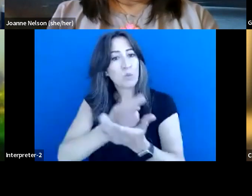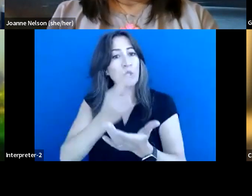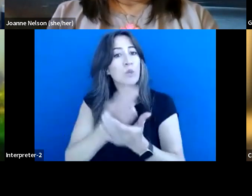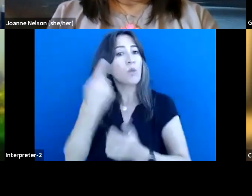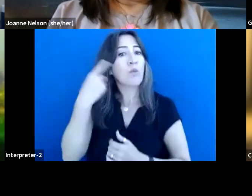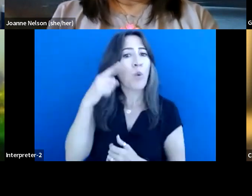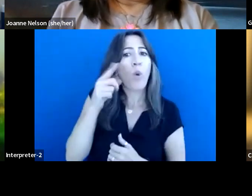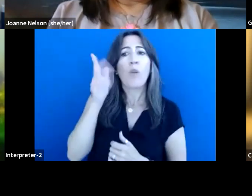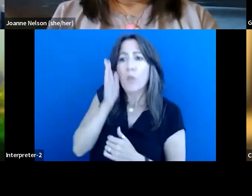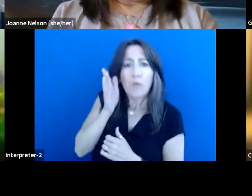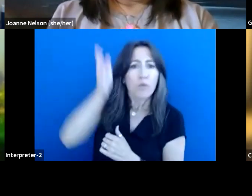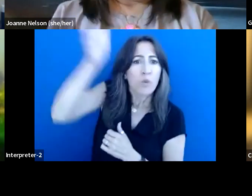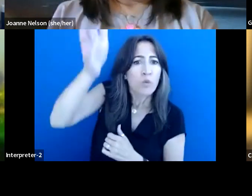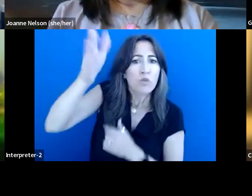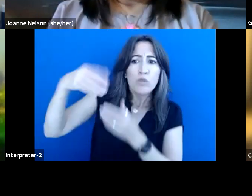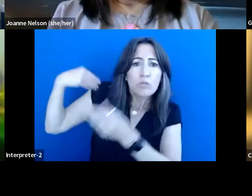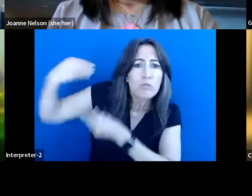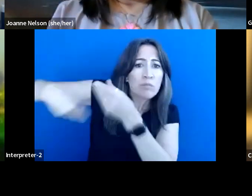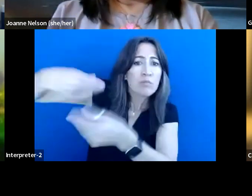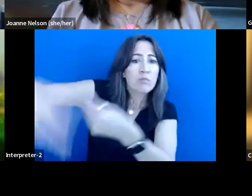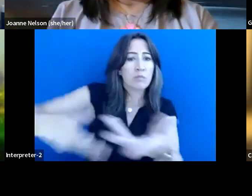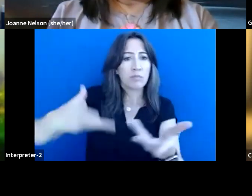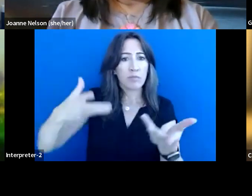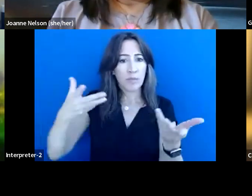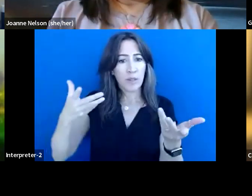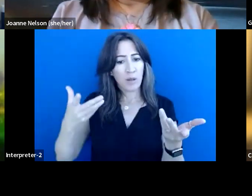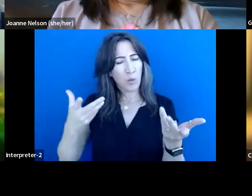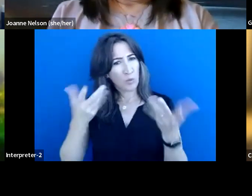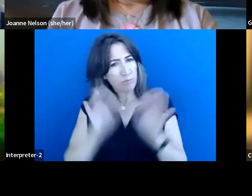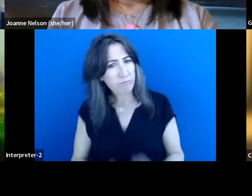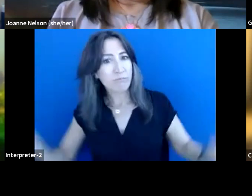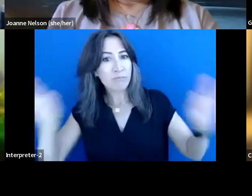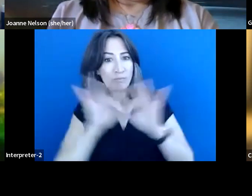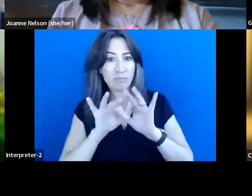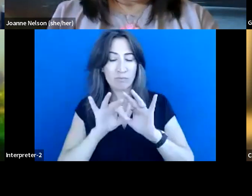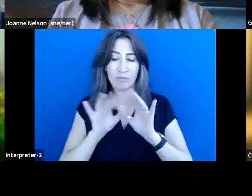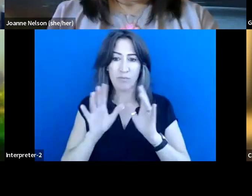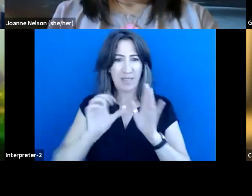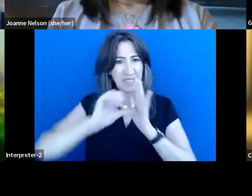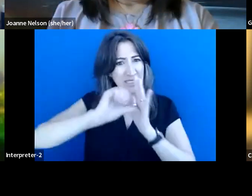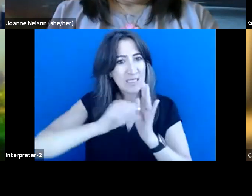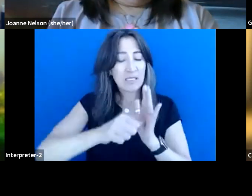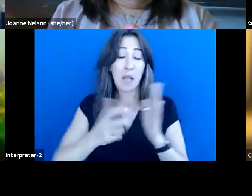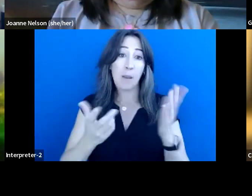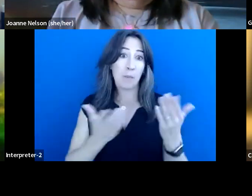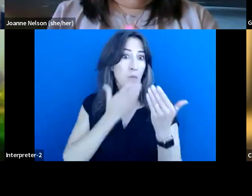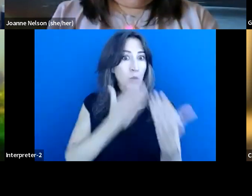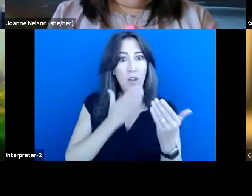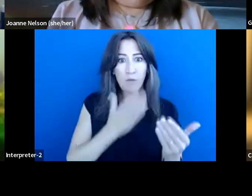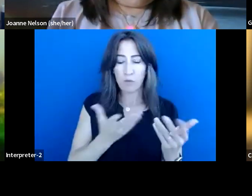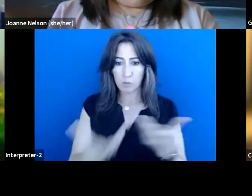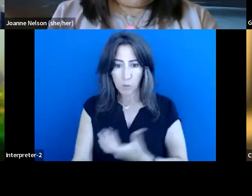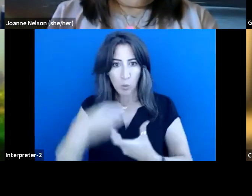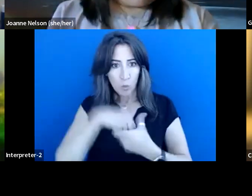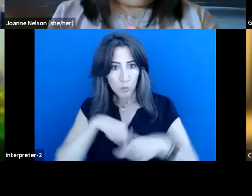imperative. And again, I'm grateful. I appreciate the inclusion, creating a space to have this dialogue